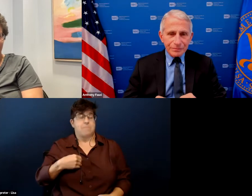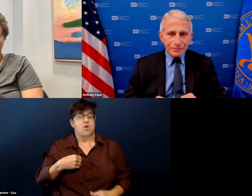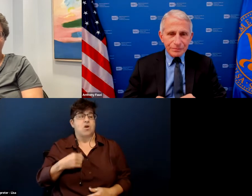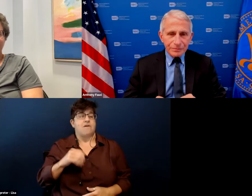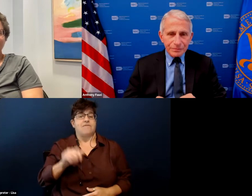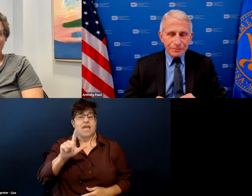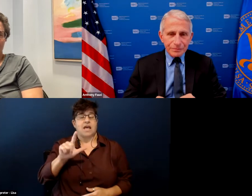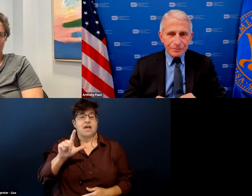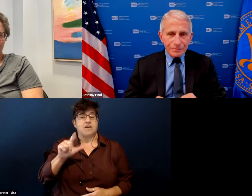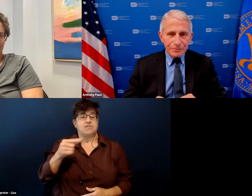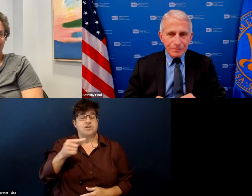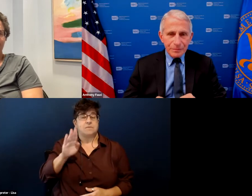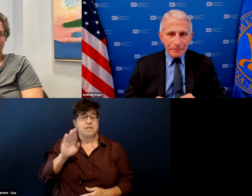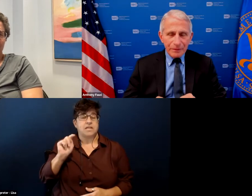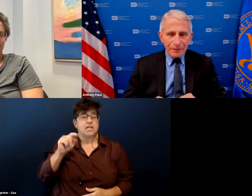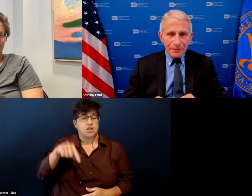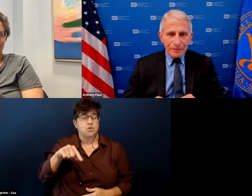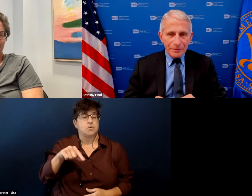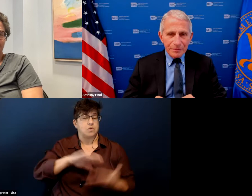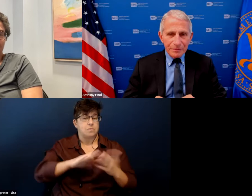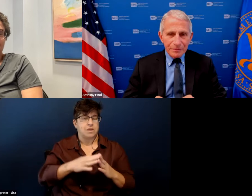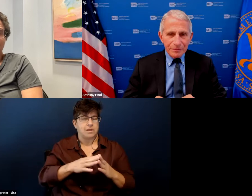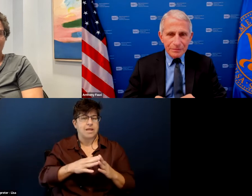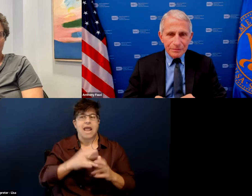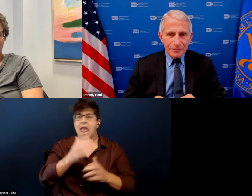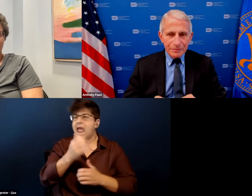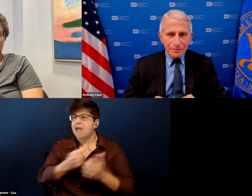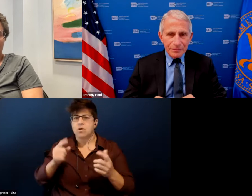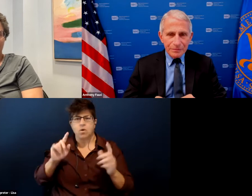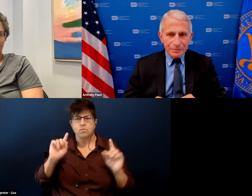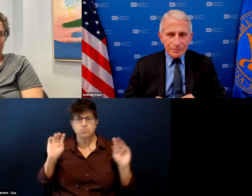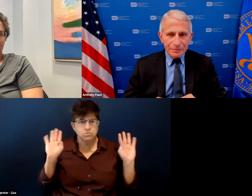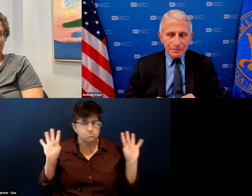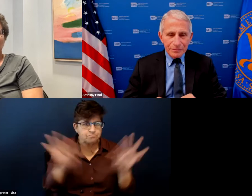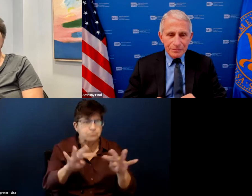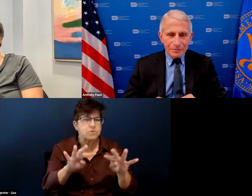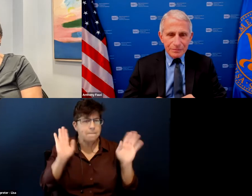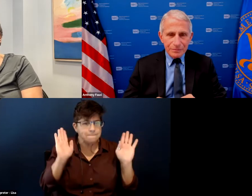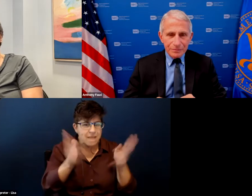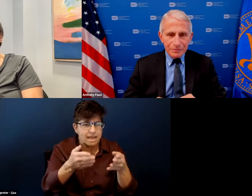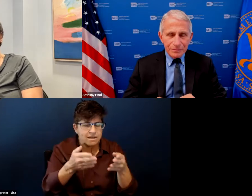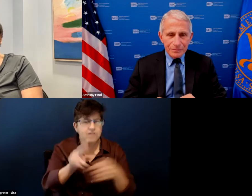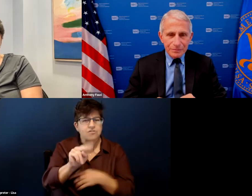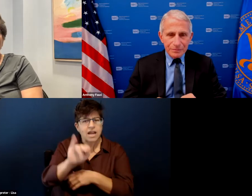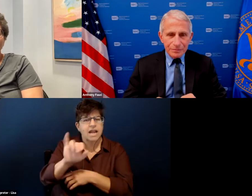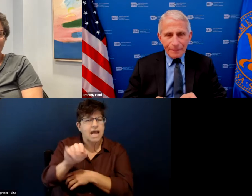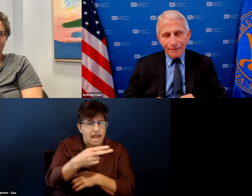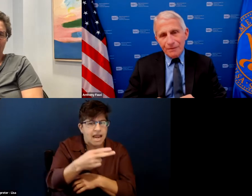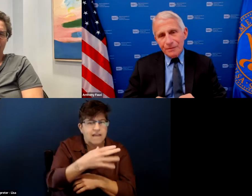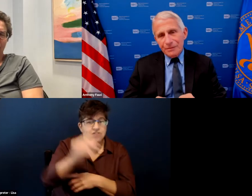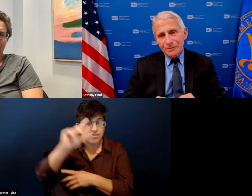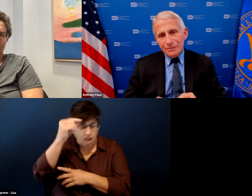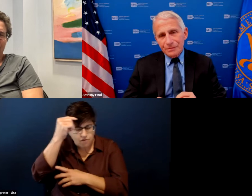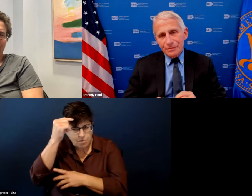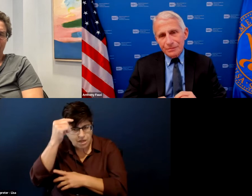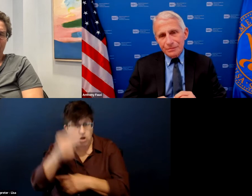on nih and the government and the response that that we were making in the hiv crisis you took